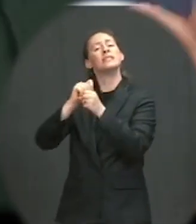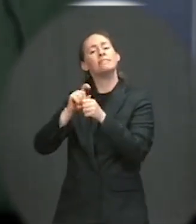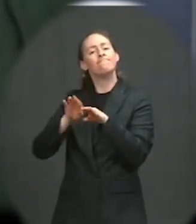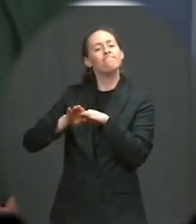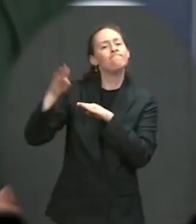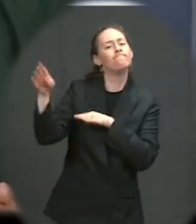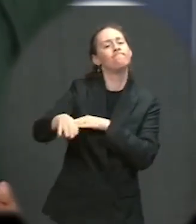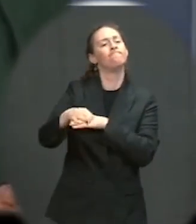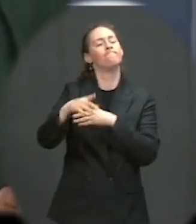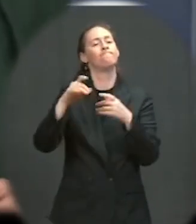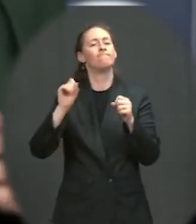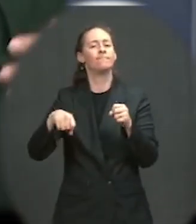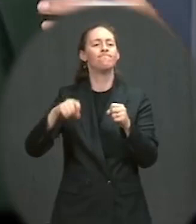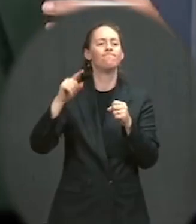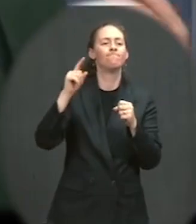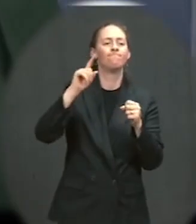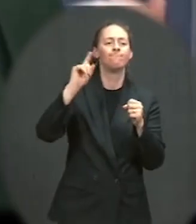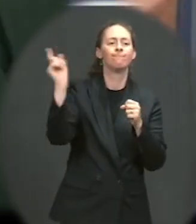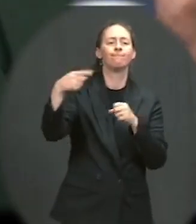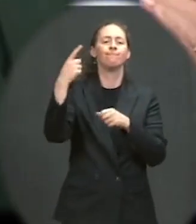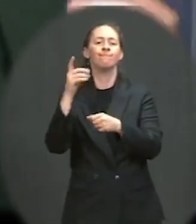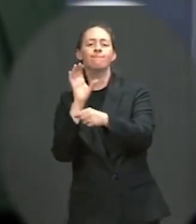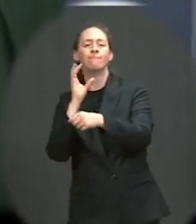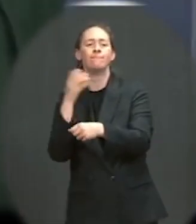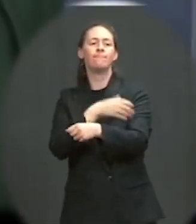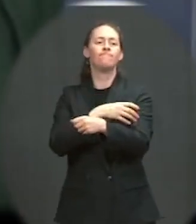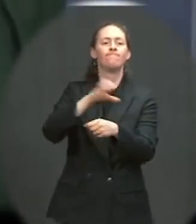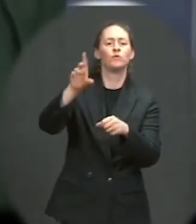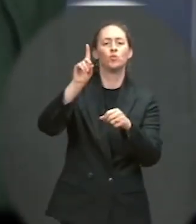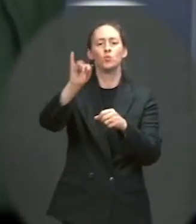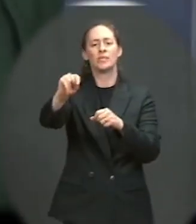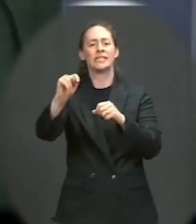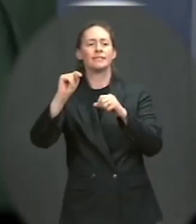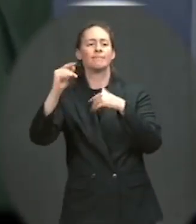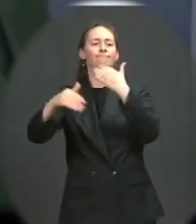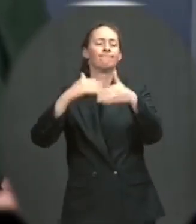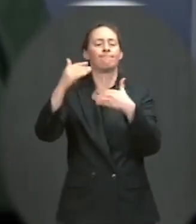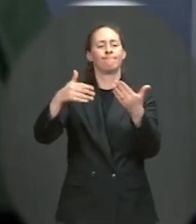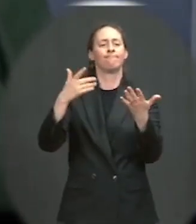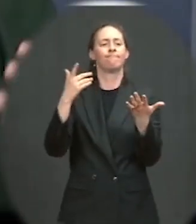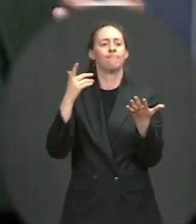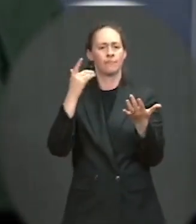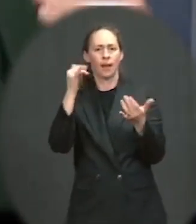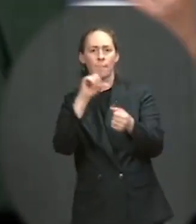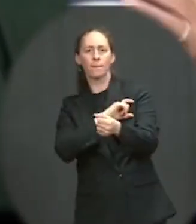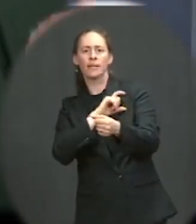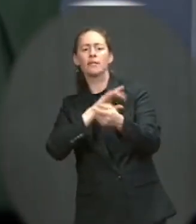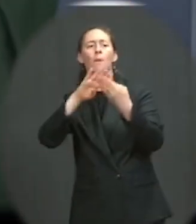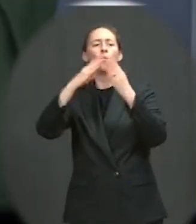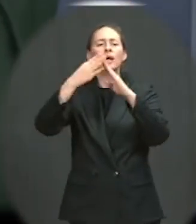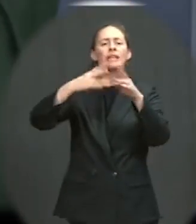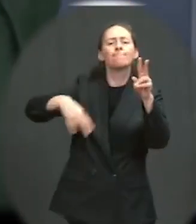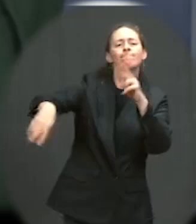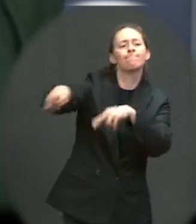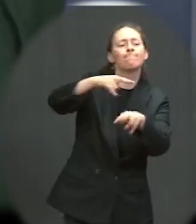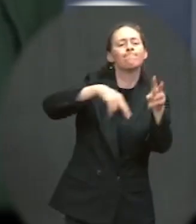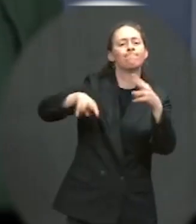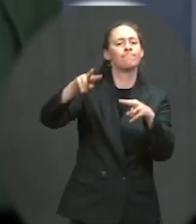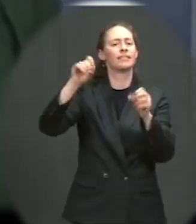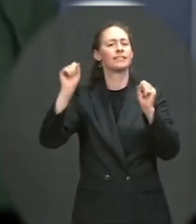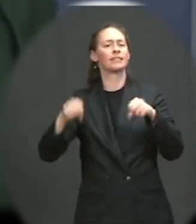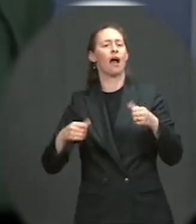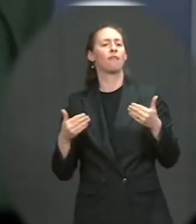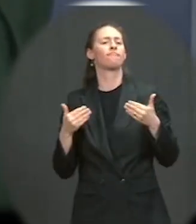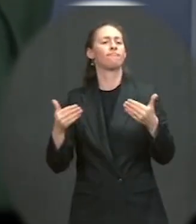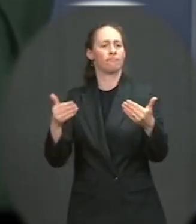proposing funding in his own budget for community policing. And this is just an opportunity to put additional meat